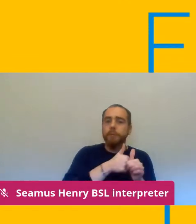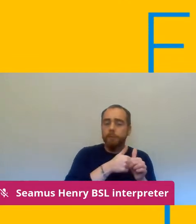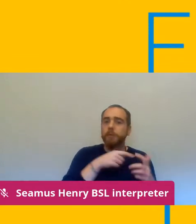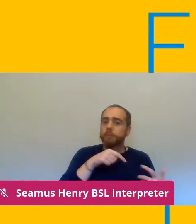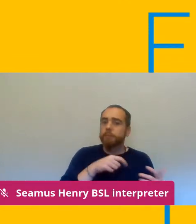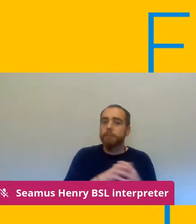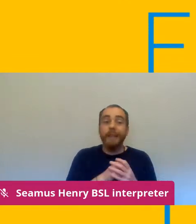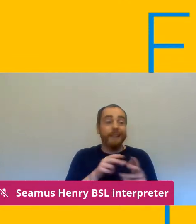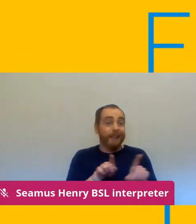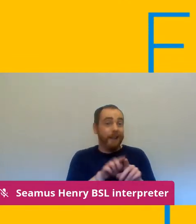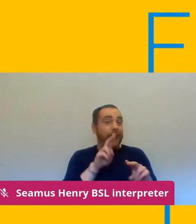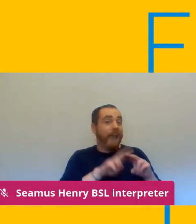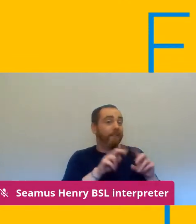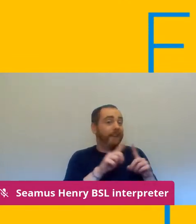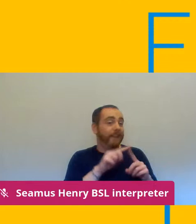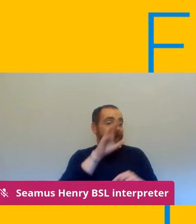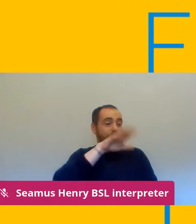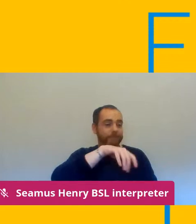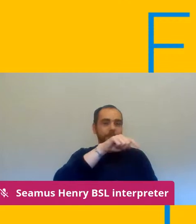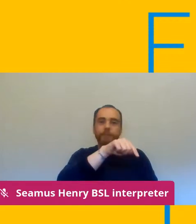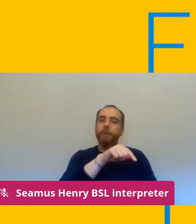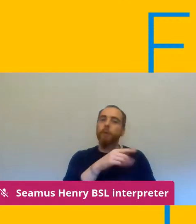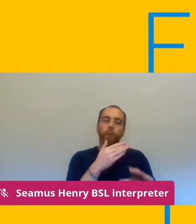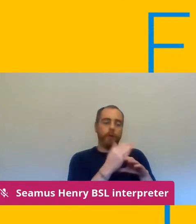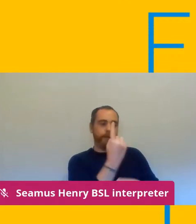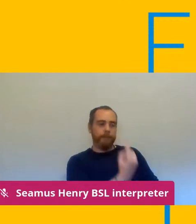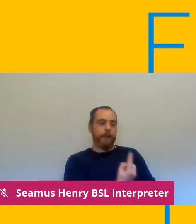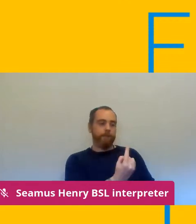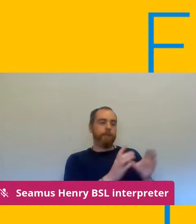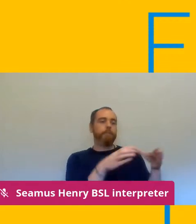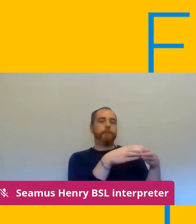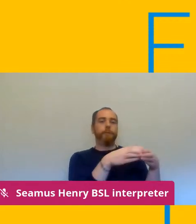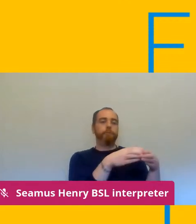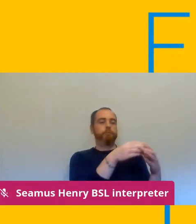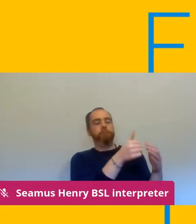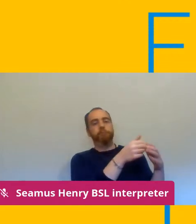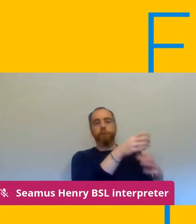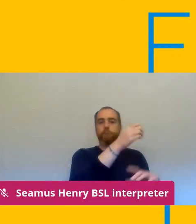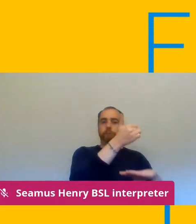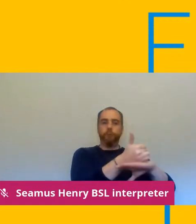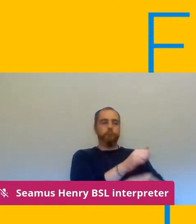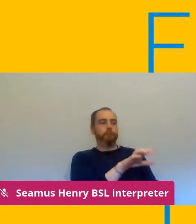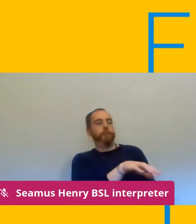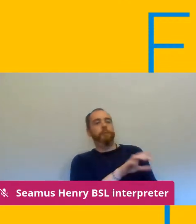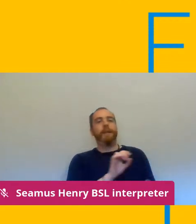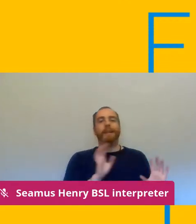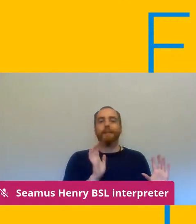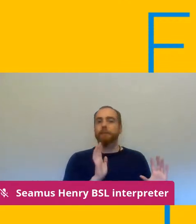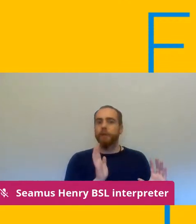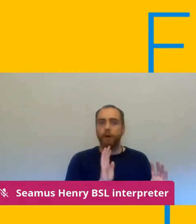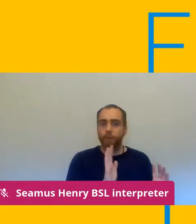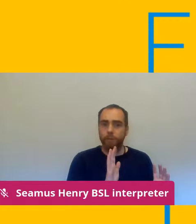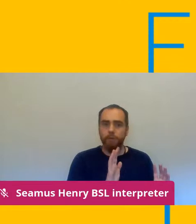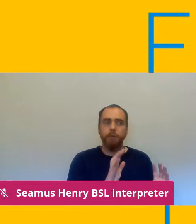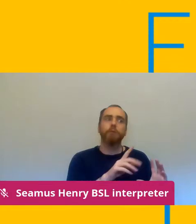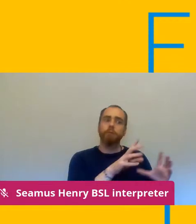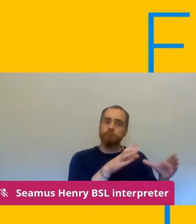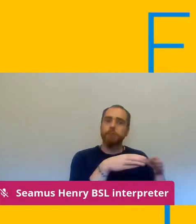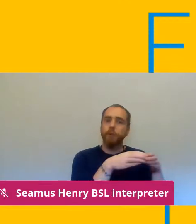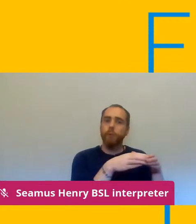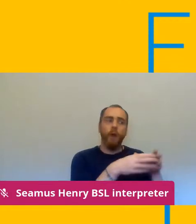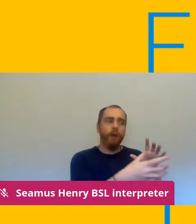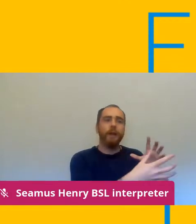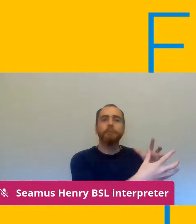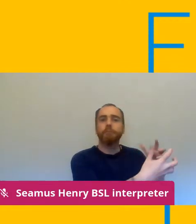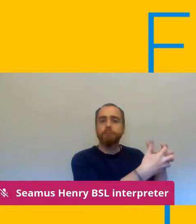function as standalone colleges they don't function as standalone institutions and if they do they shouldn't be they should be making